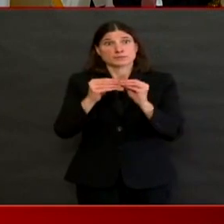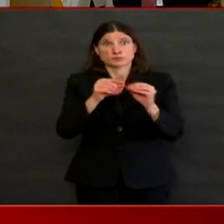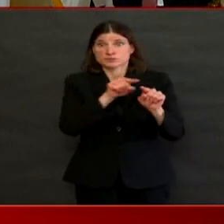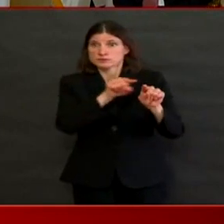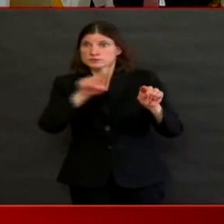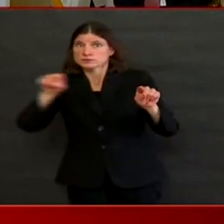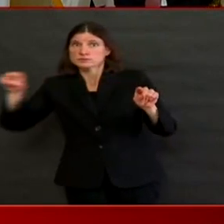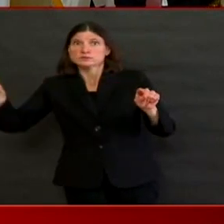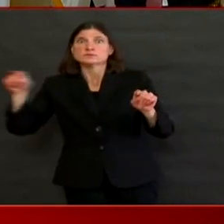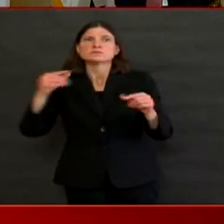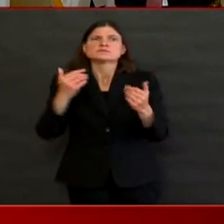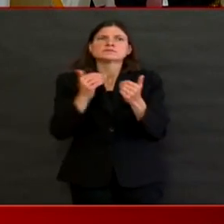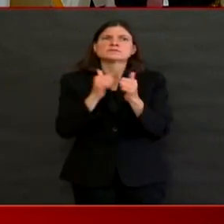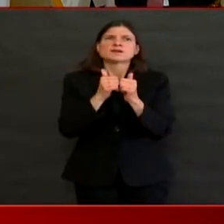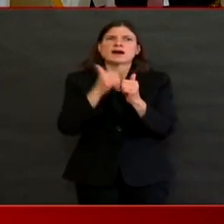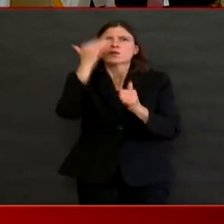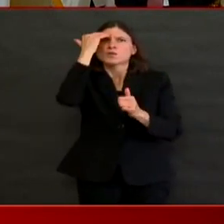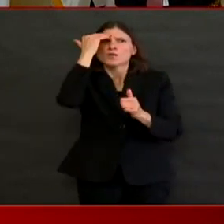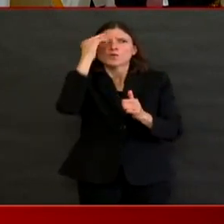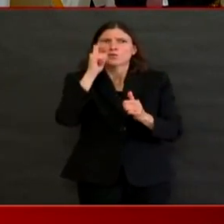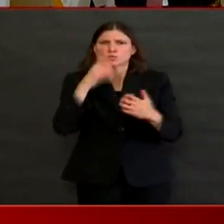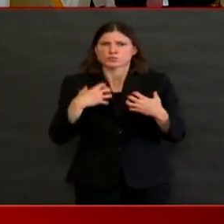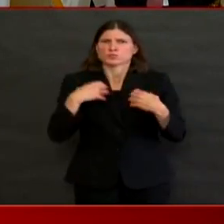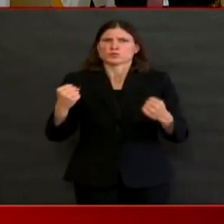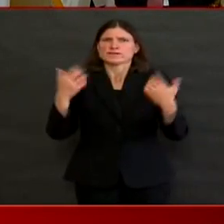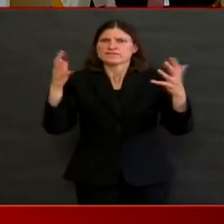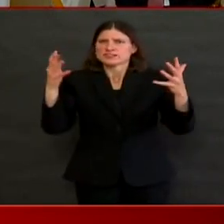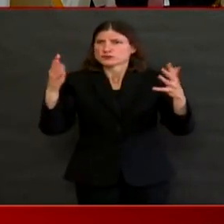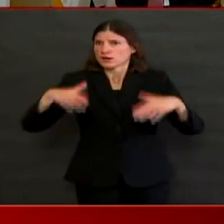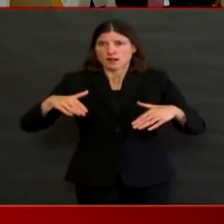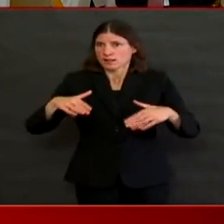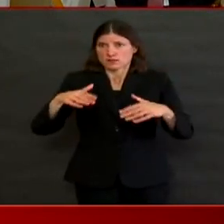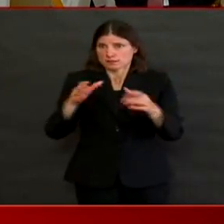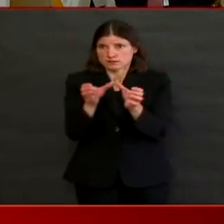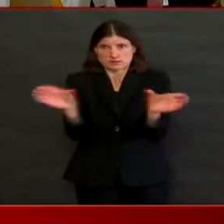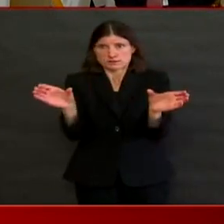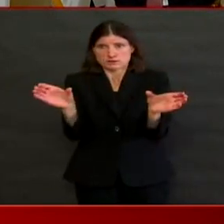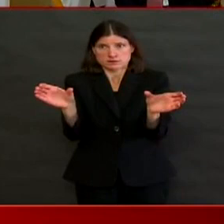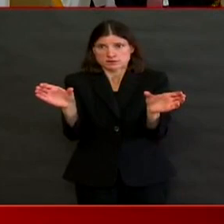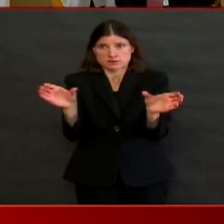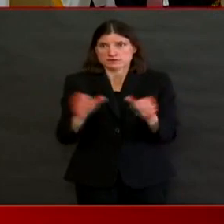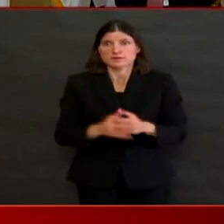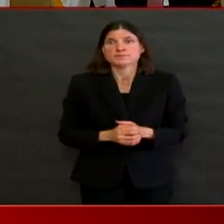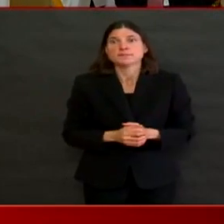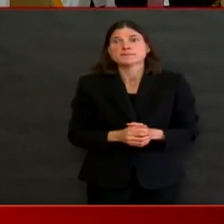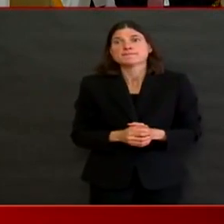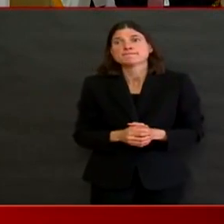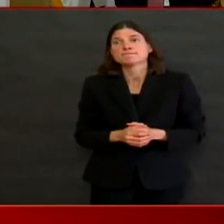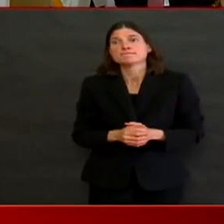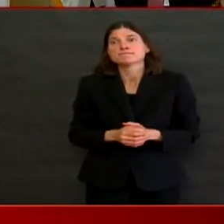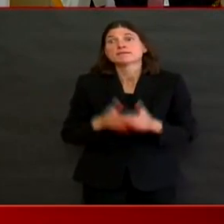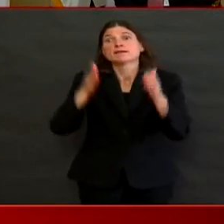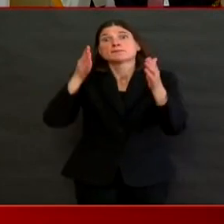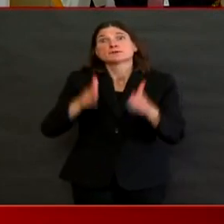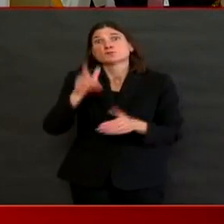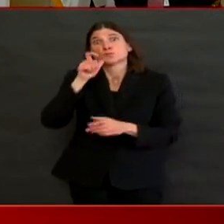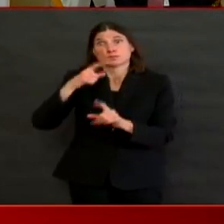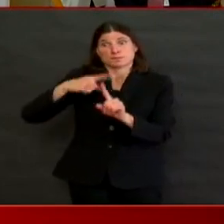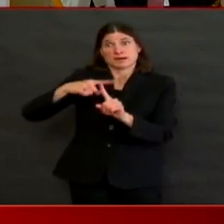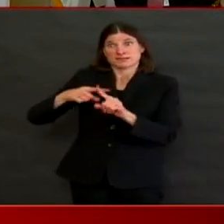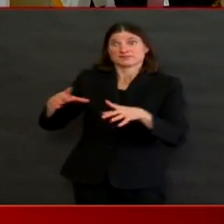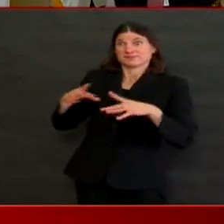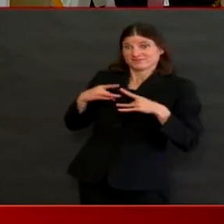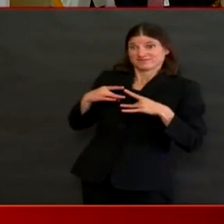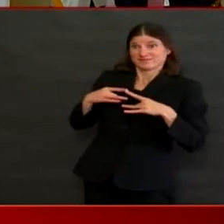The next question, Governor, is from Michael Bilow of Motif Magazine. A hunger strike has been reported at the Wyatt Detention Center,